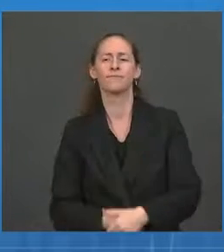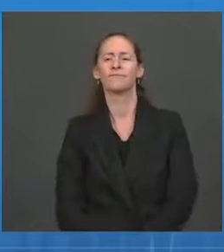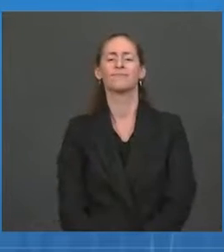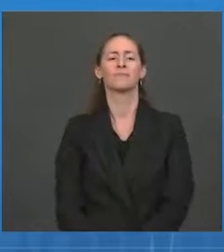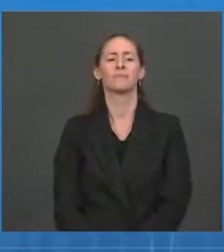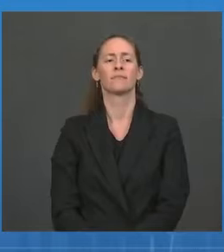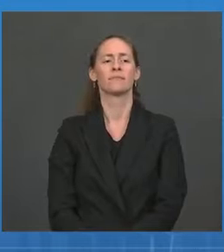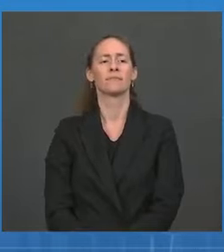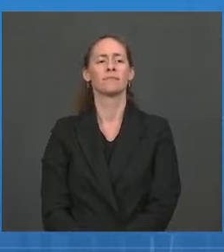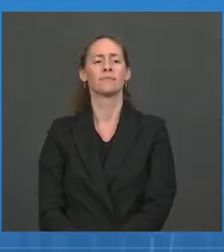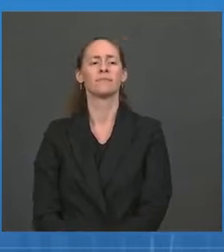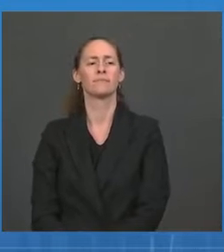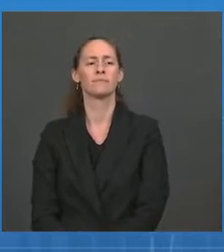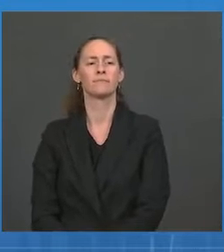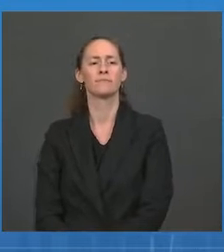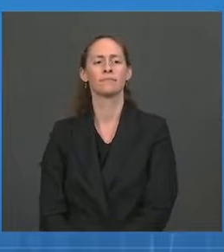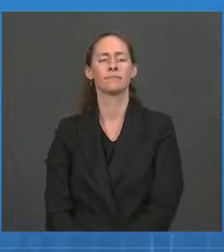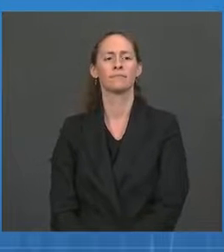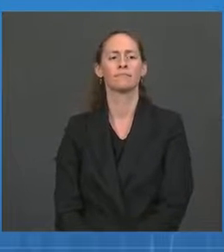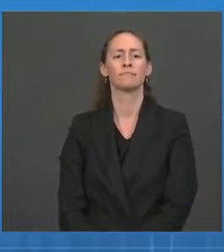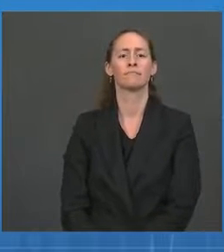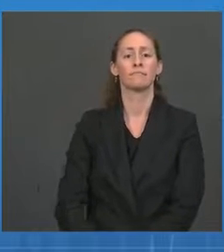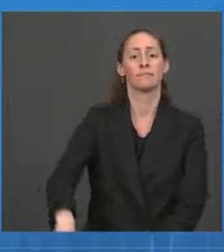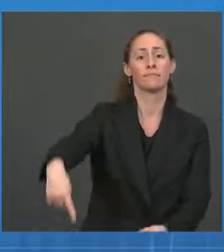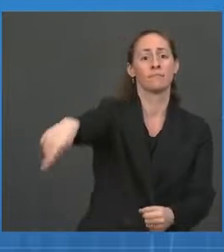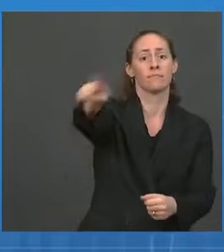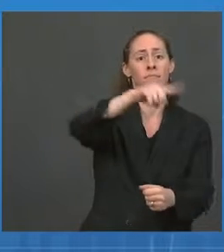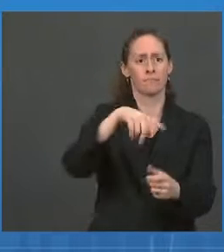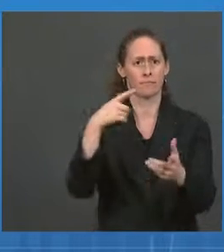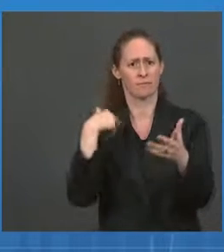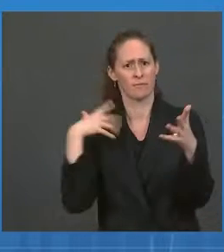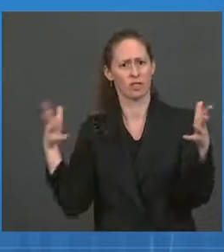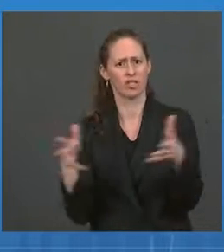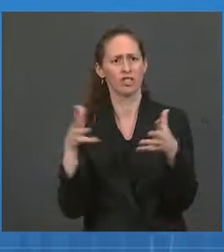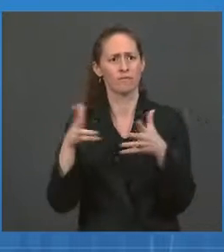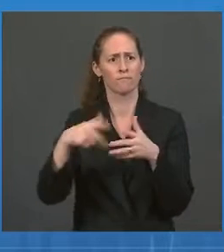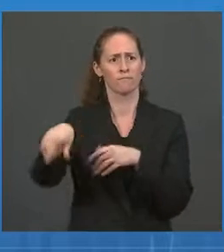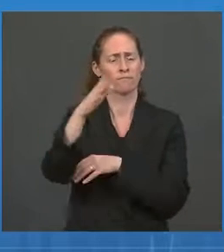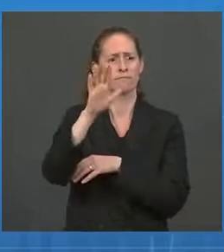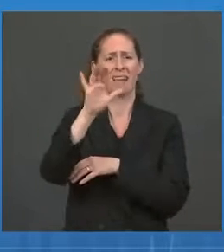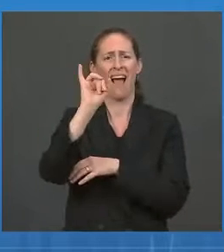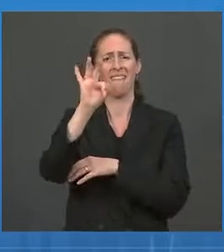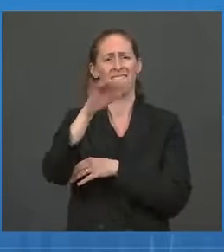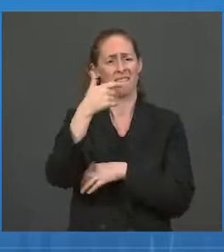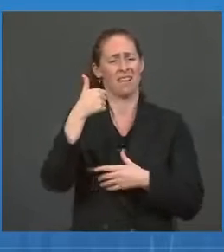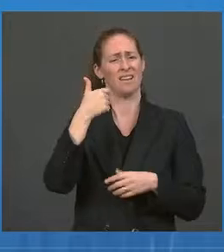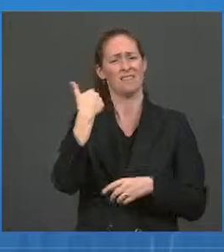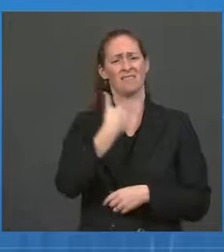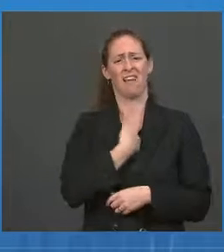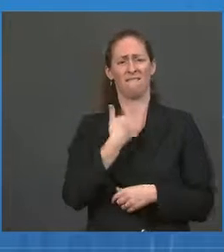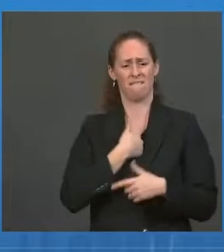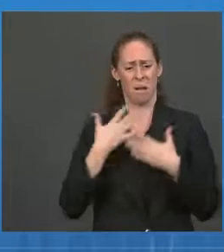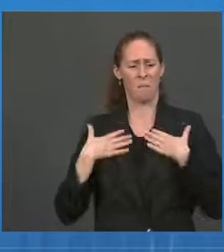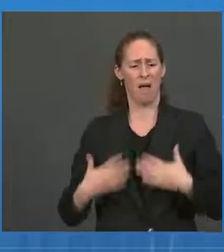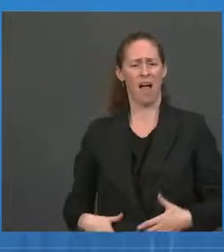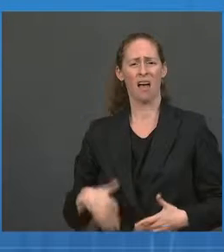we want to encourage, of course, for those who are severely immunocompromised. Several weeks ago, we put forward guidance that encouraged people who